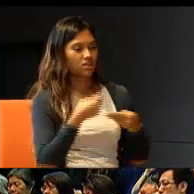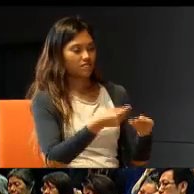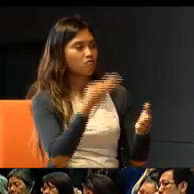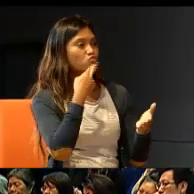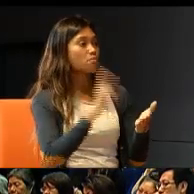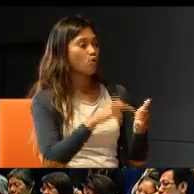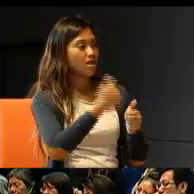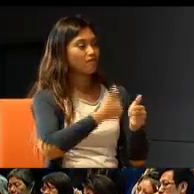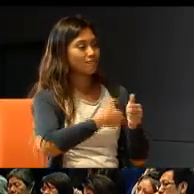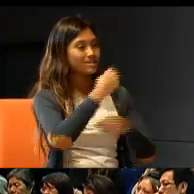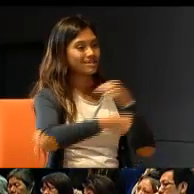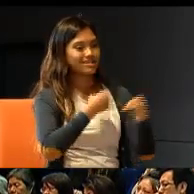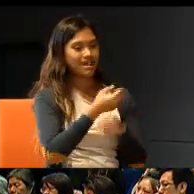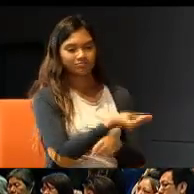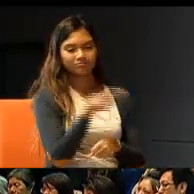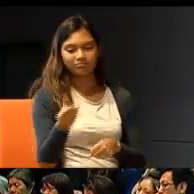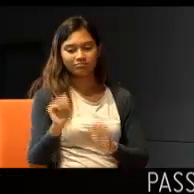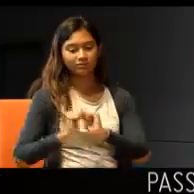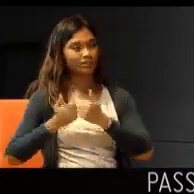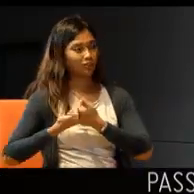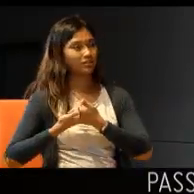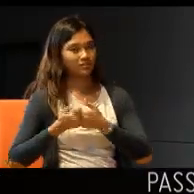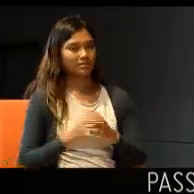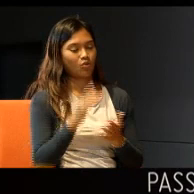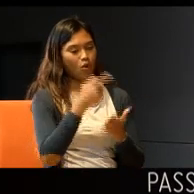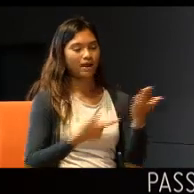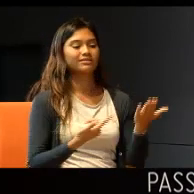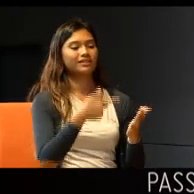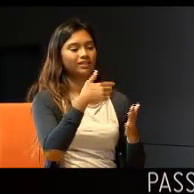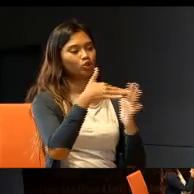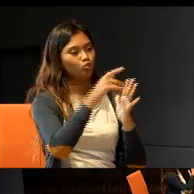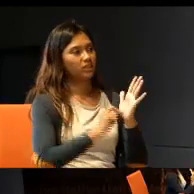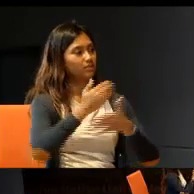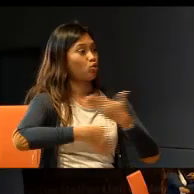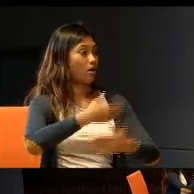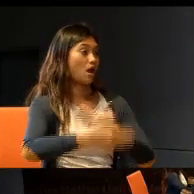to the Association for the Deaf, what the progress of the students, and all that.